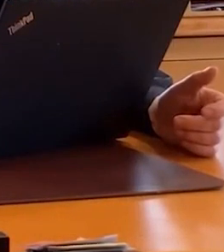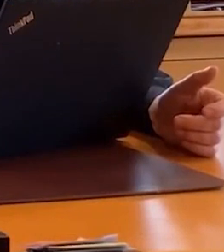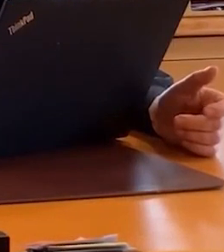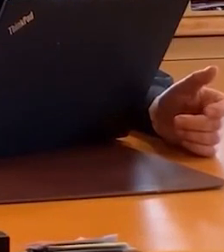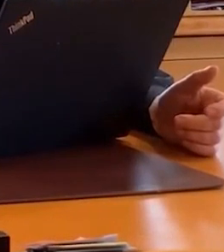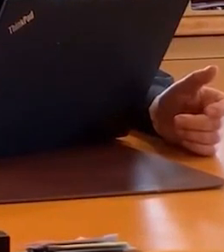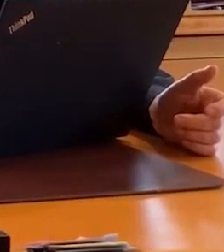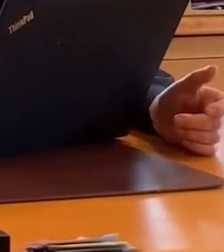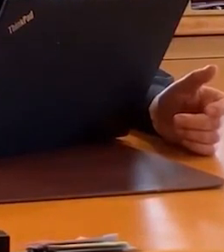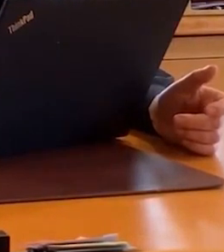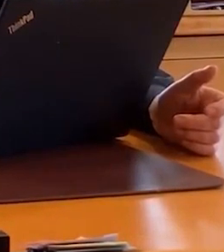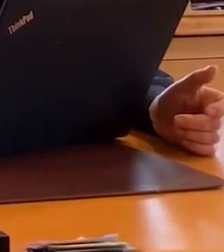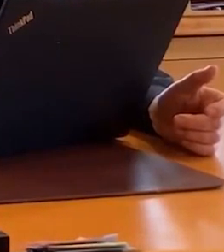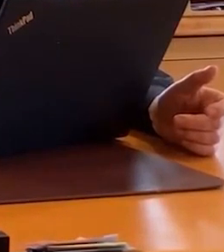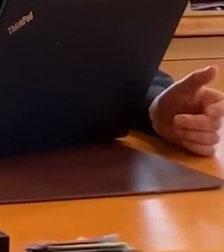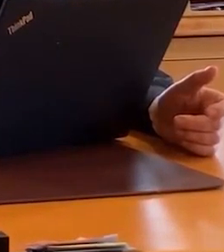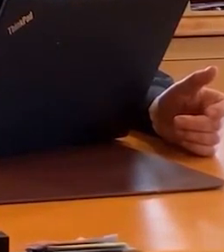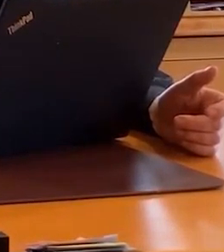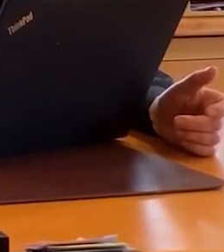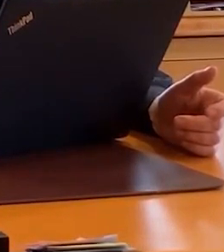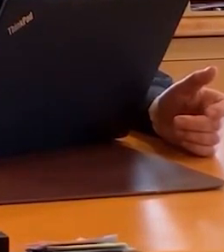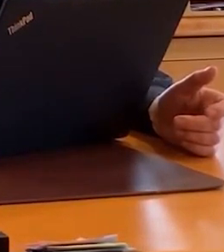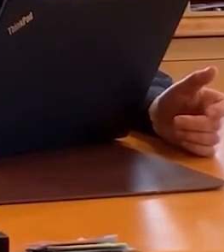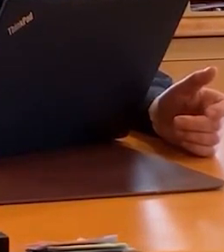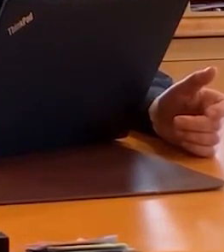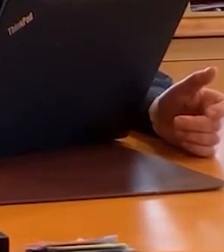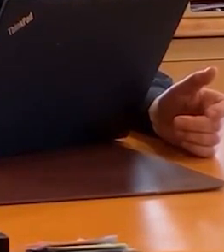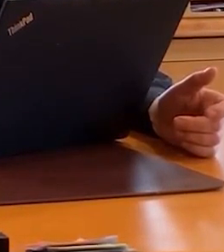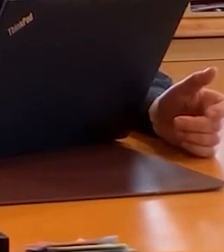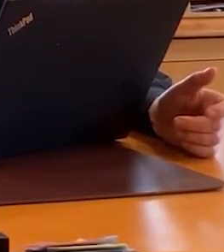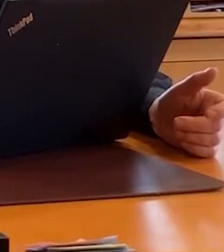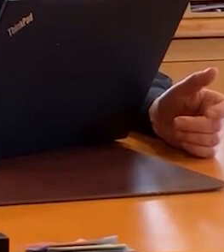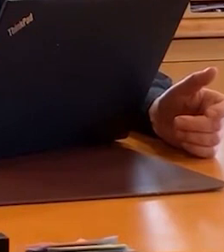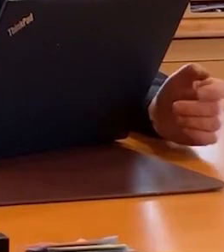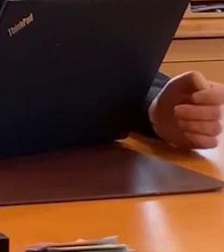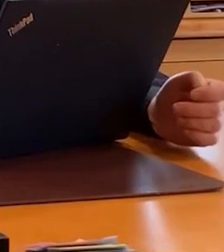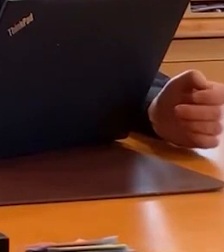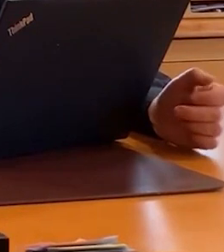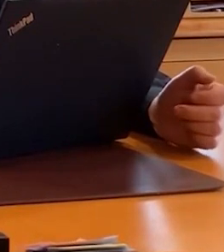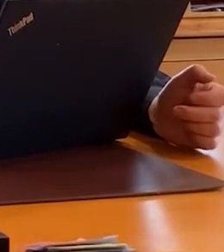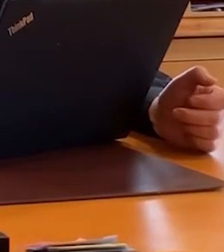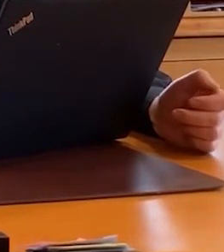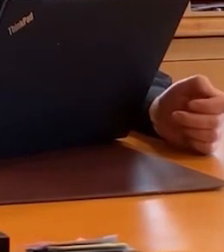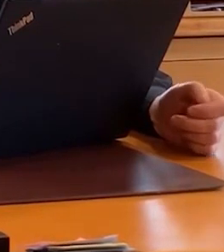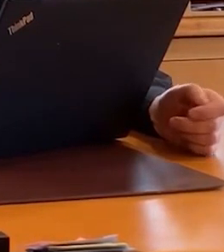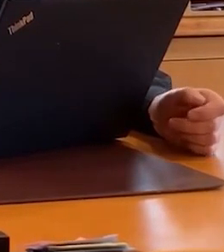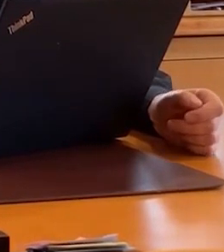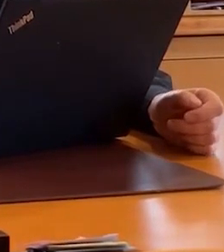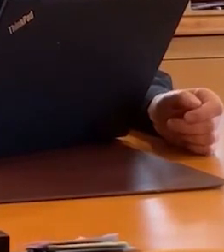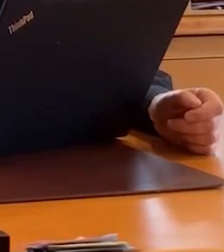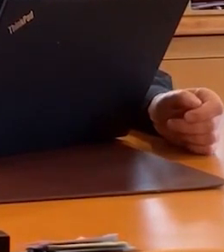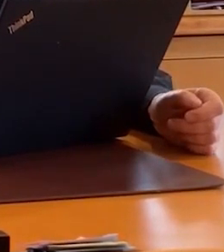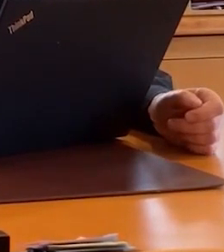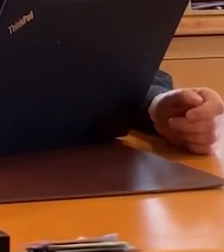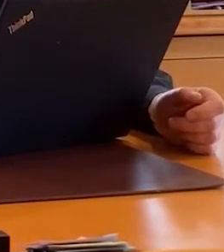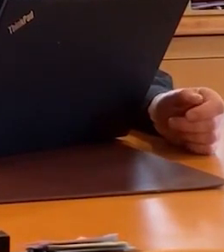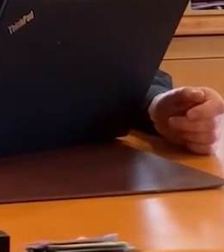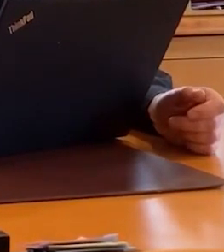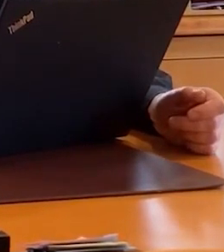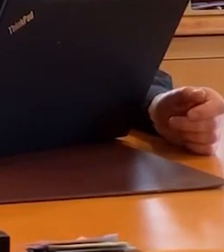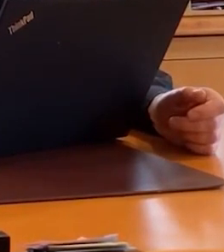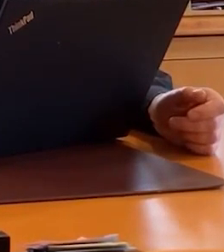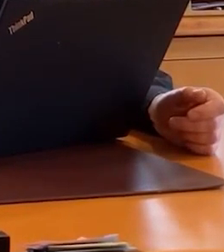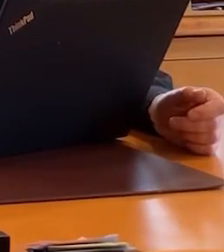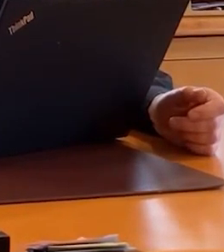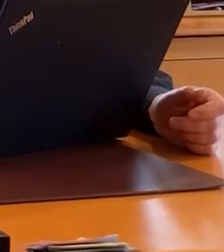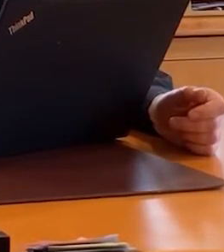This global pandemic is unprecedented in our history, especially in terms of its impact on our daily lives. The